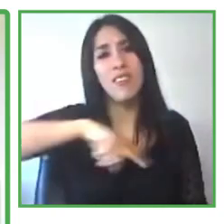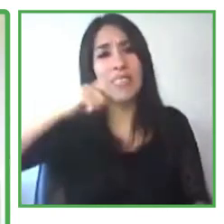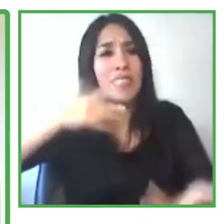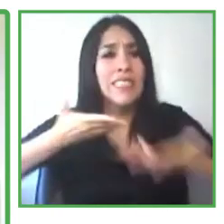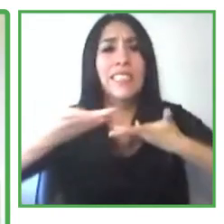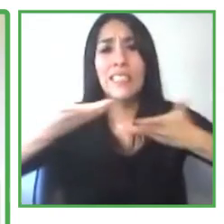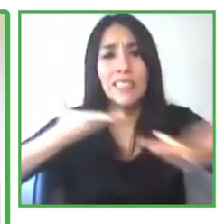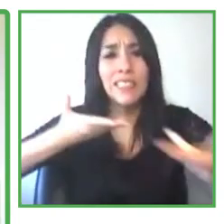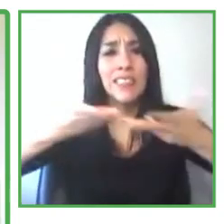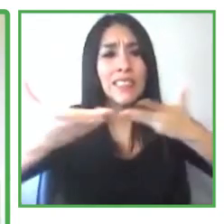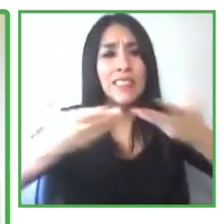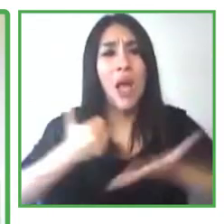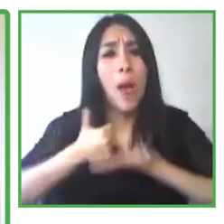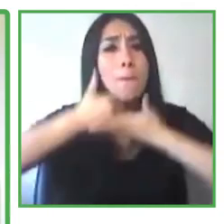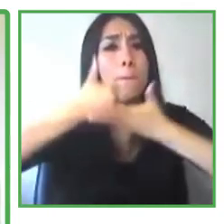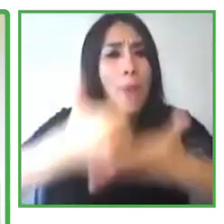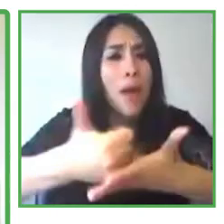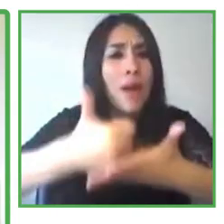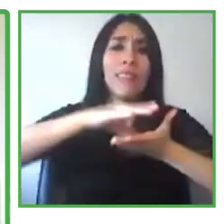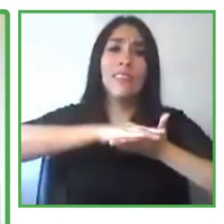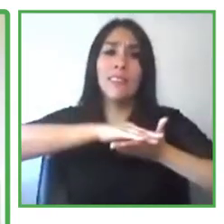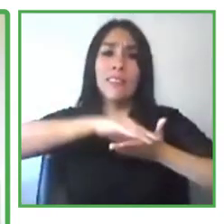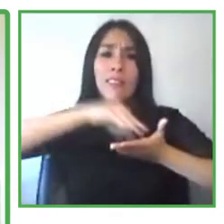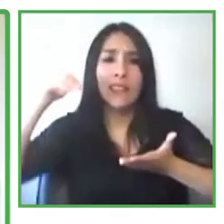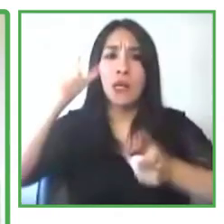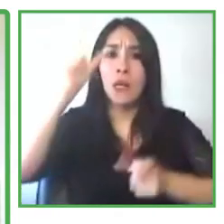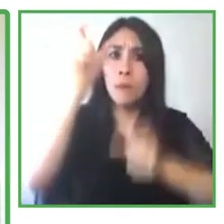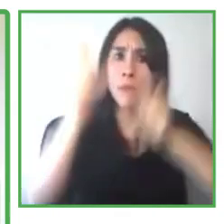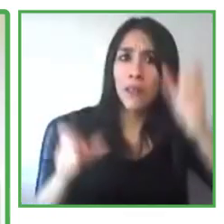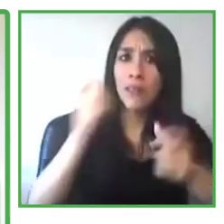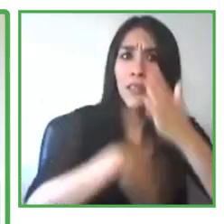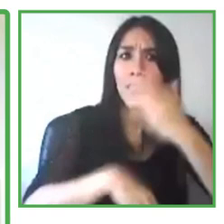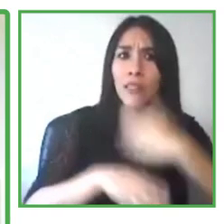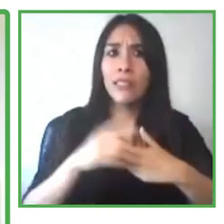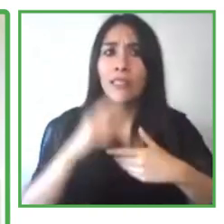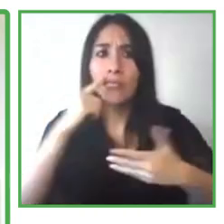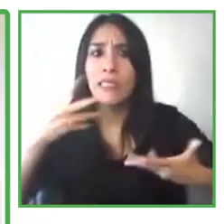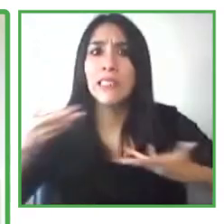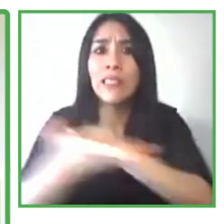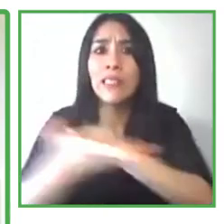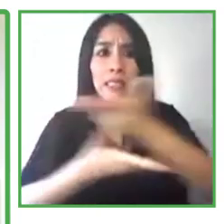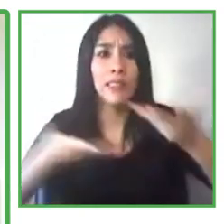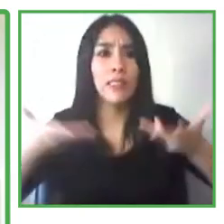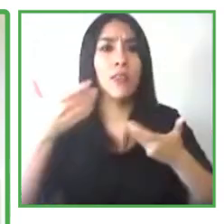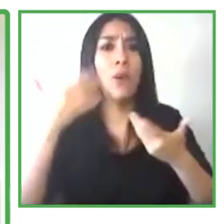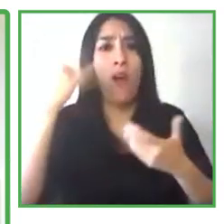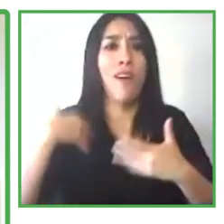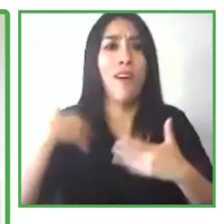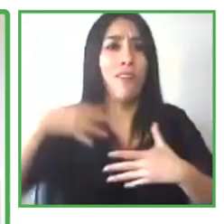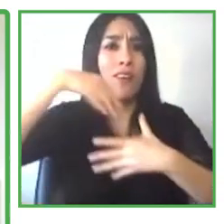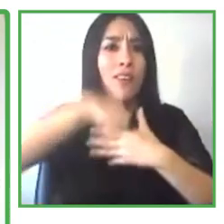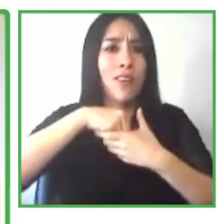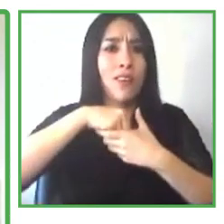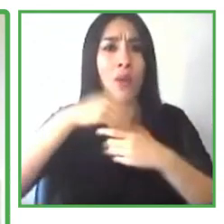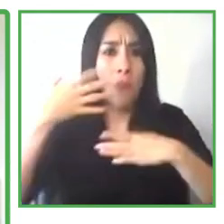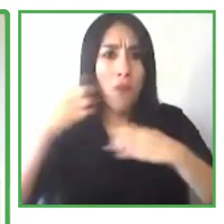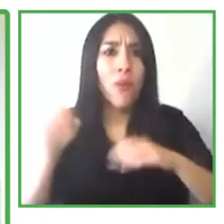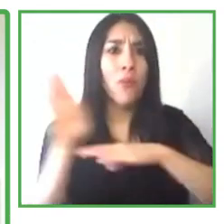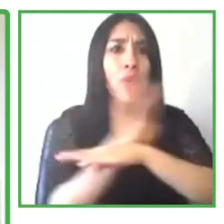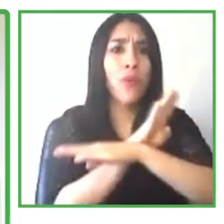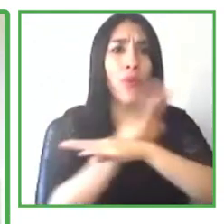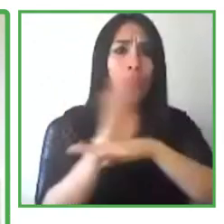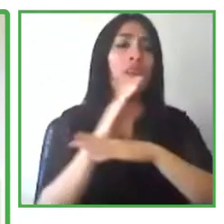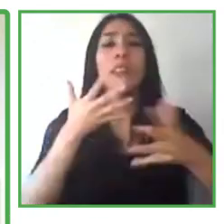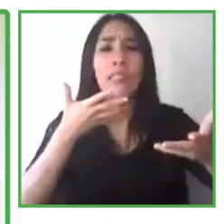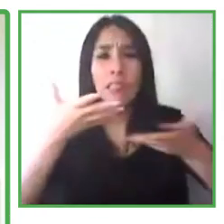outside. So I would ask everyone out there today, my last ask for you is to hire someone with a disability. Don't wait until you